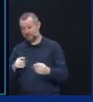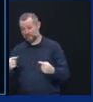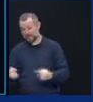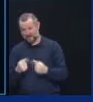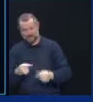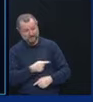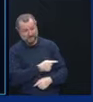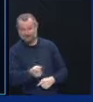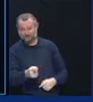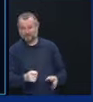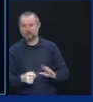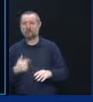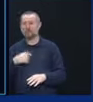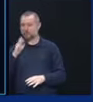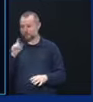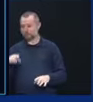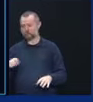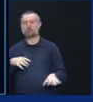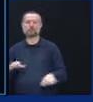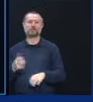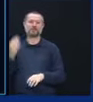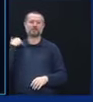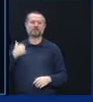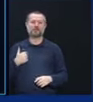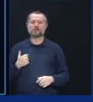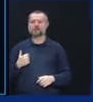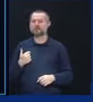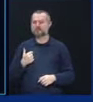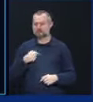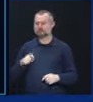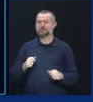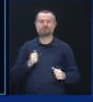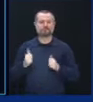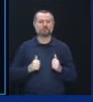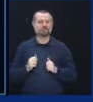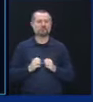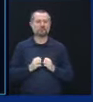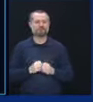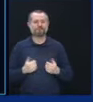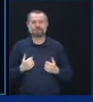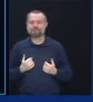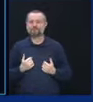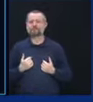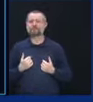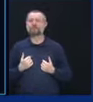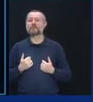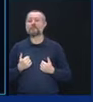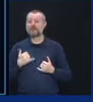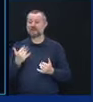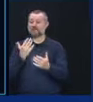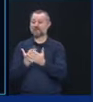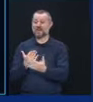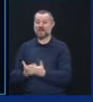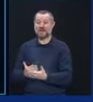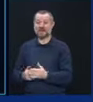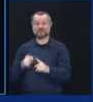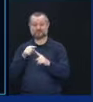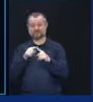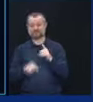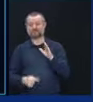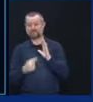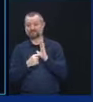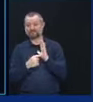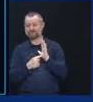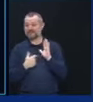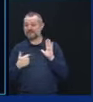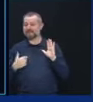before, and I should have done it more aggressively. There are facts. There are facts. And I've